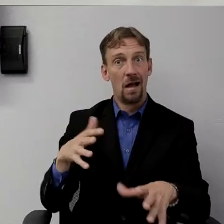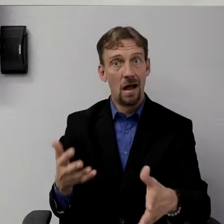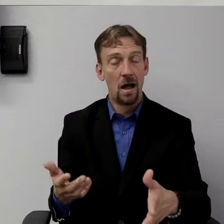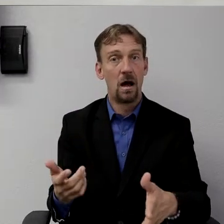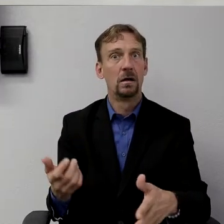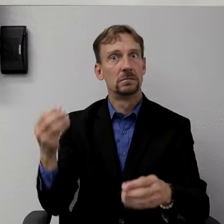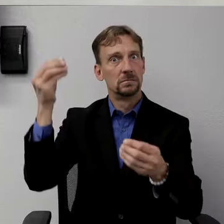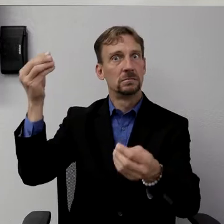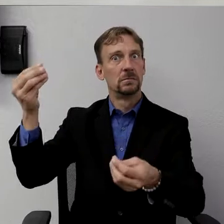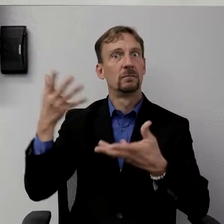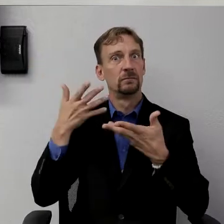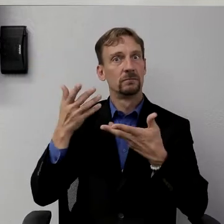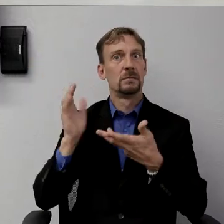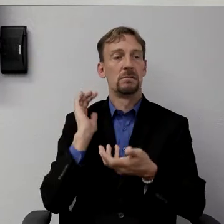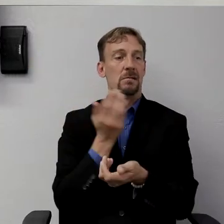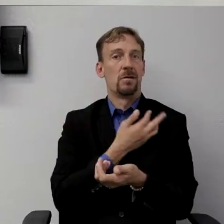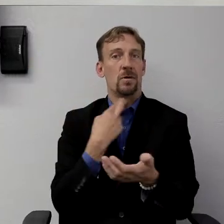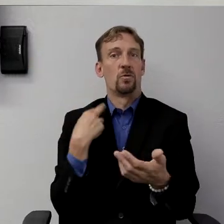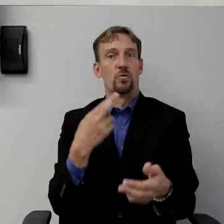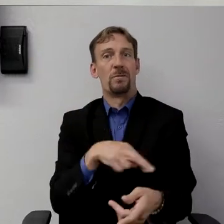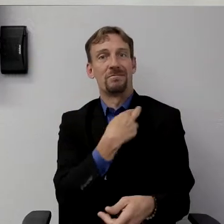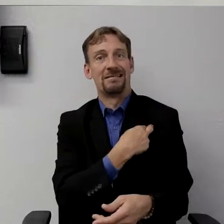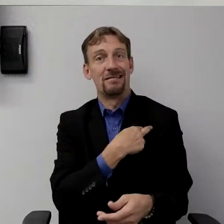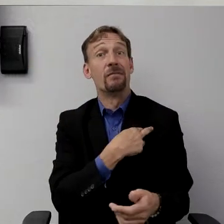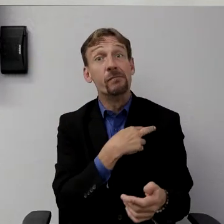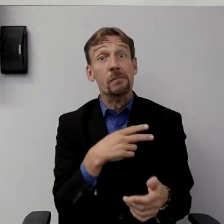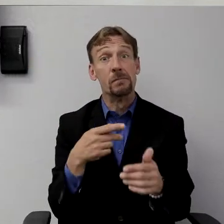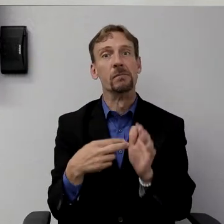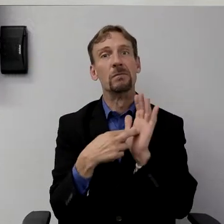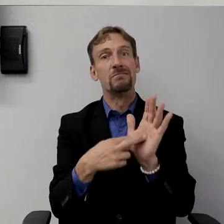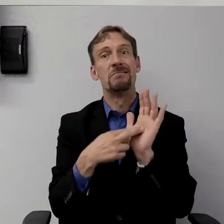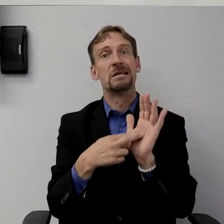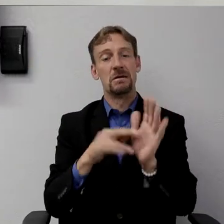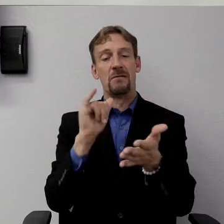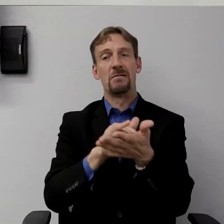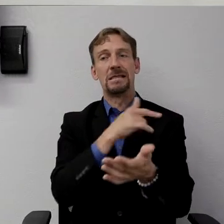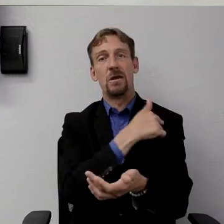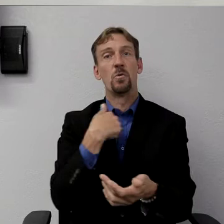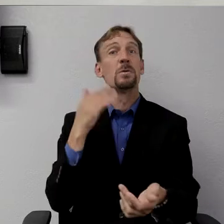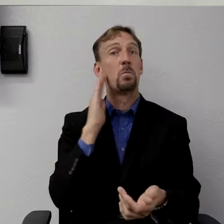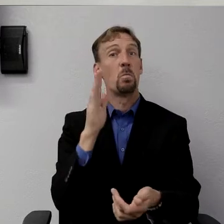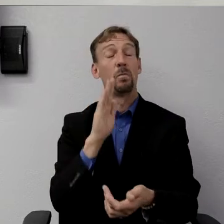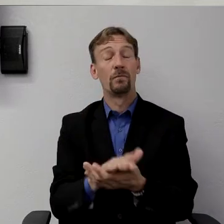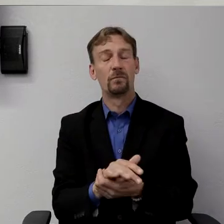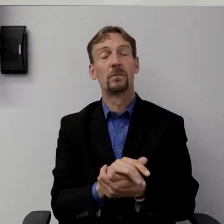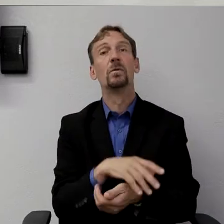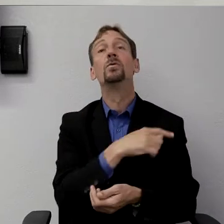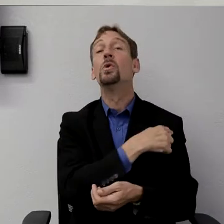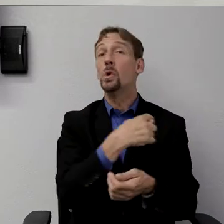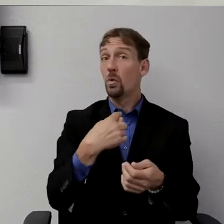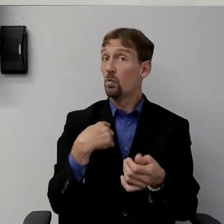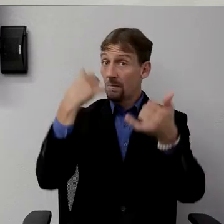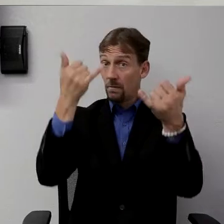representative this weekend, this last weekend, that we would. So we have now actually received testing